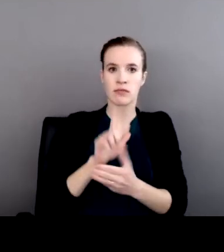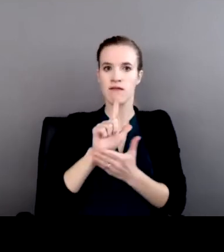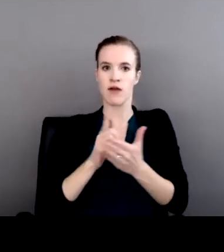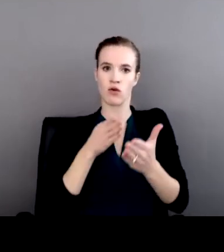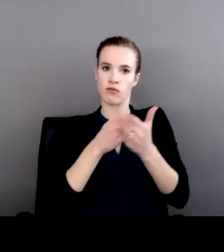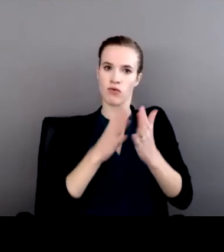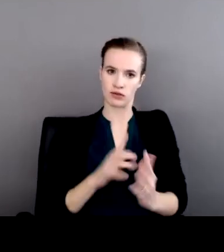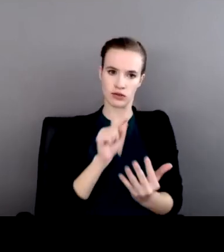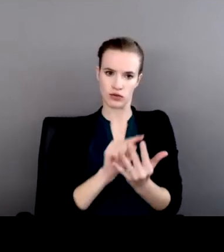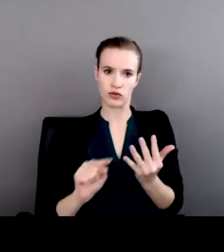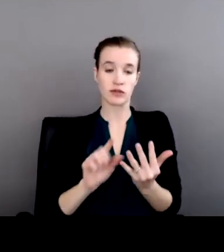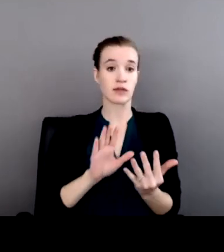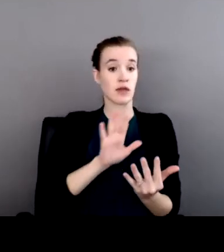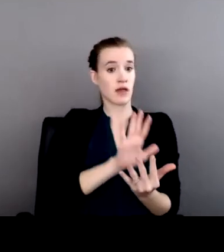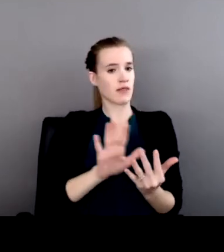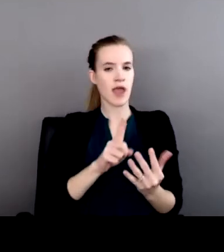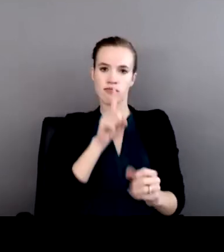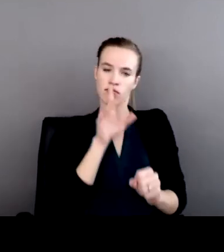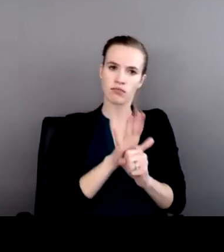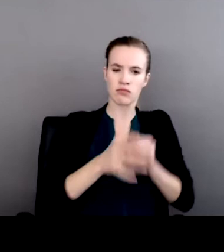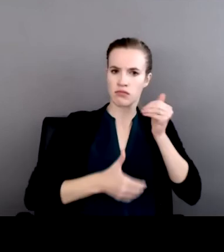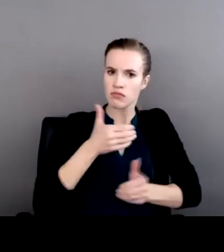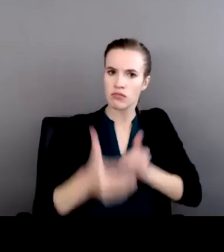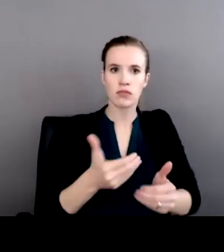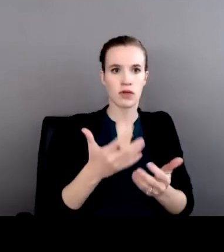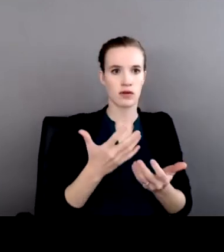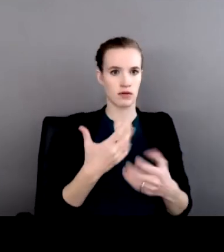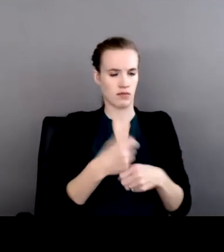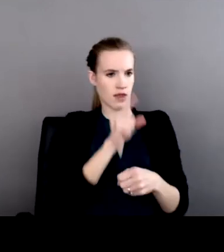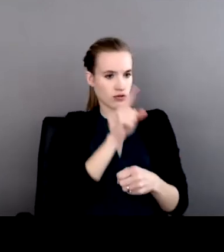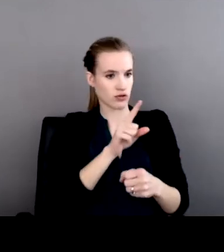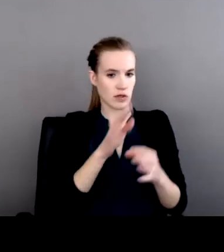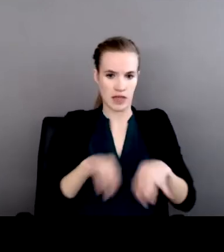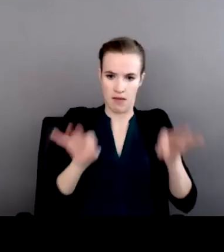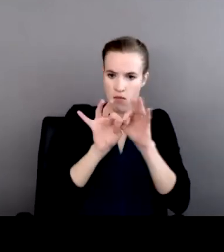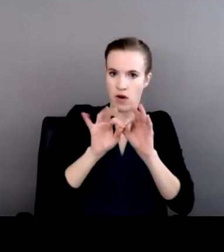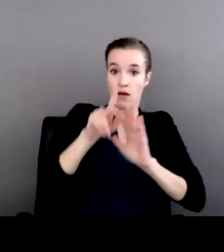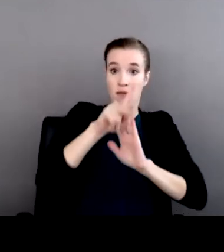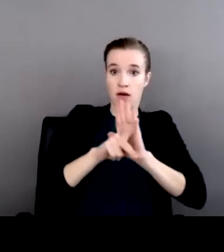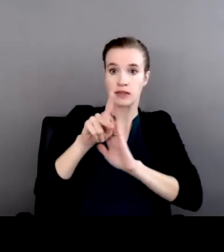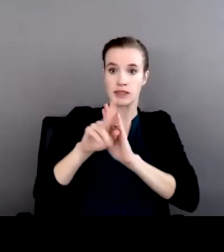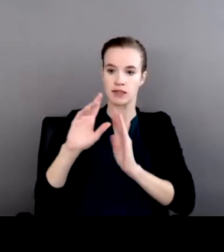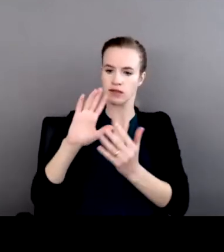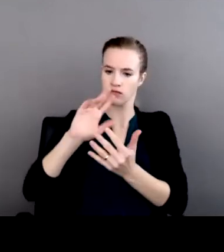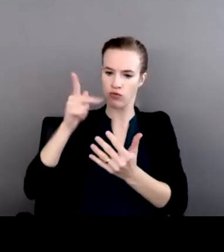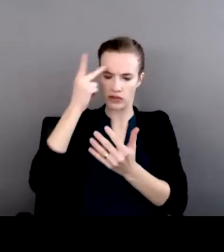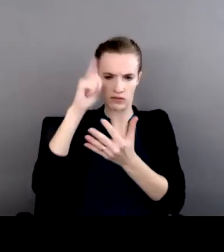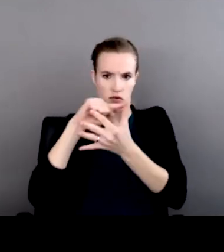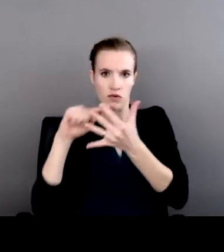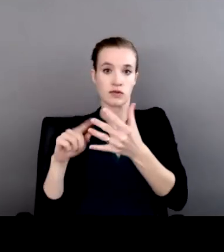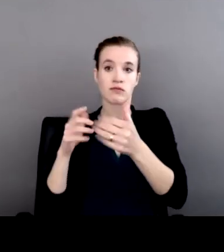address the important principles and policies of Operation Lady Justice, as well as